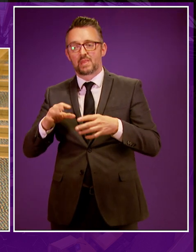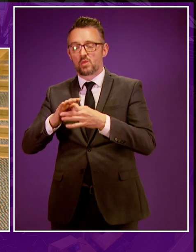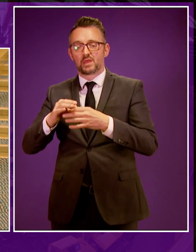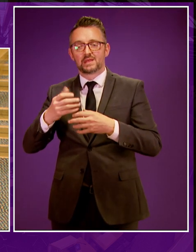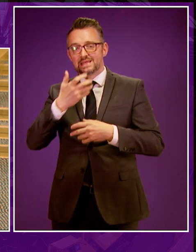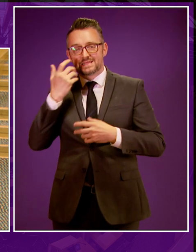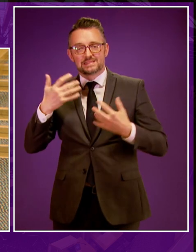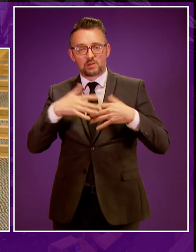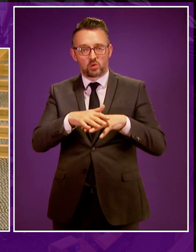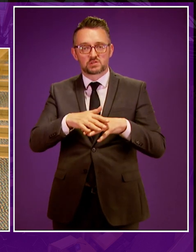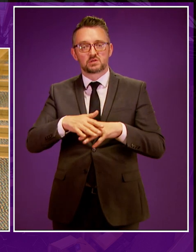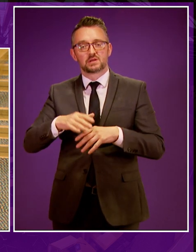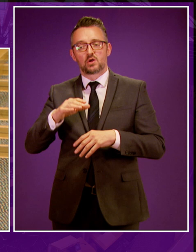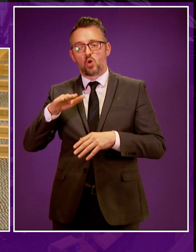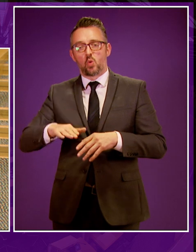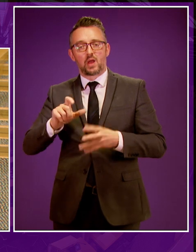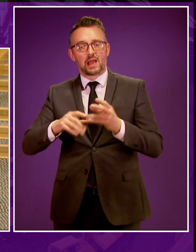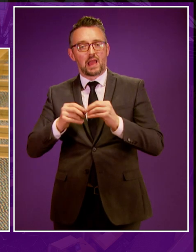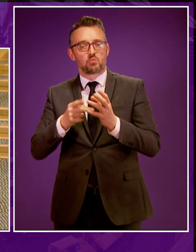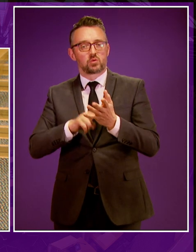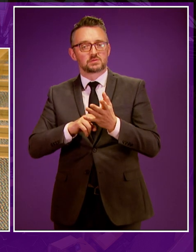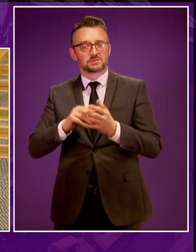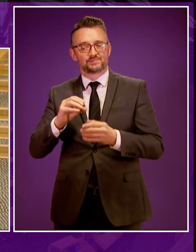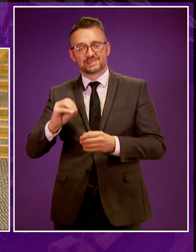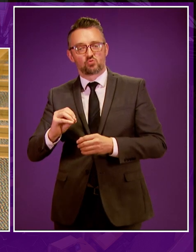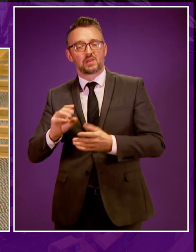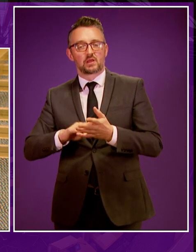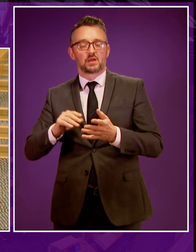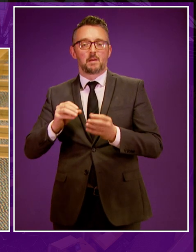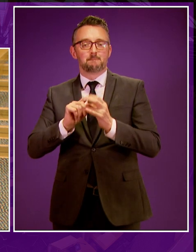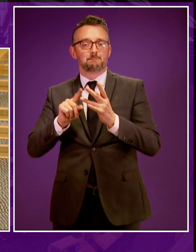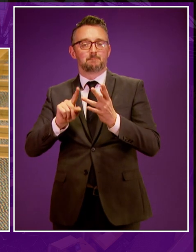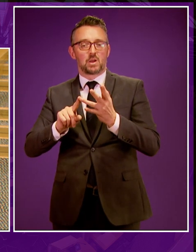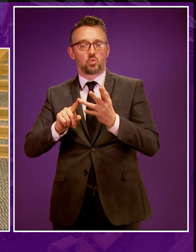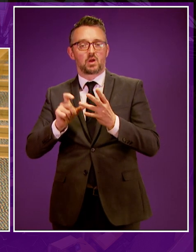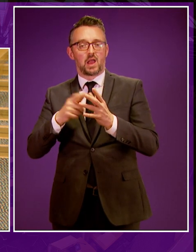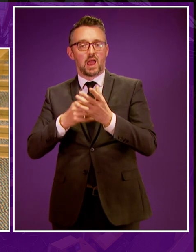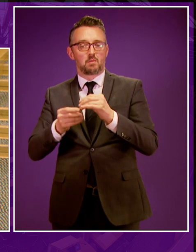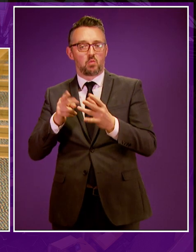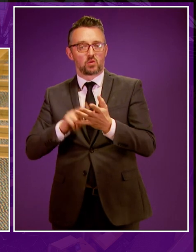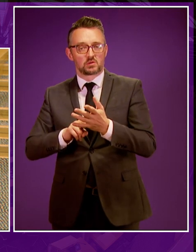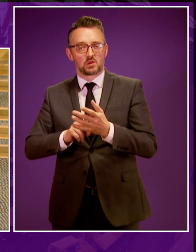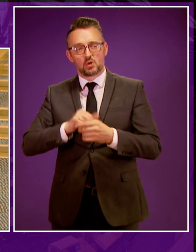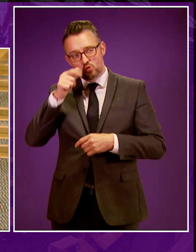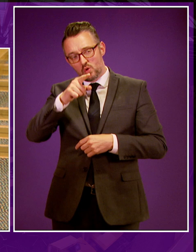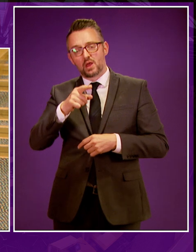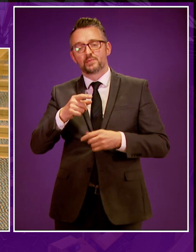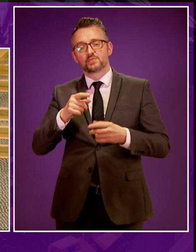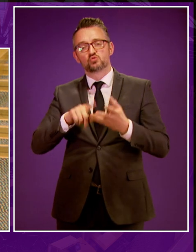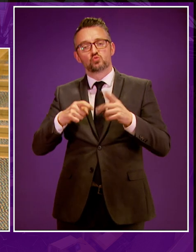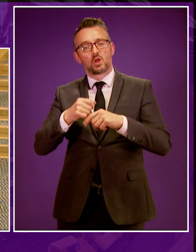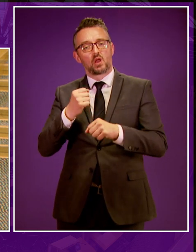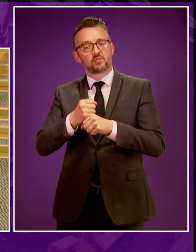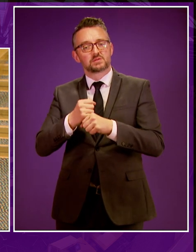networks, low-carbon or zero gases such as biogas and hydrogen. In this context, I note with the interest of the UK Government's Clean Growth Strategy